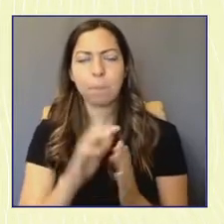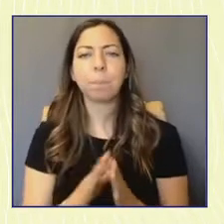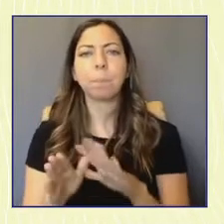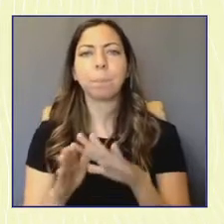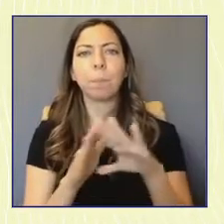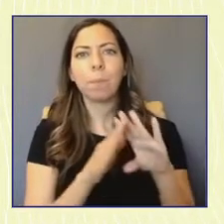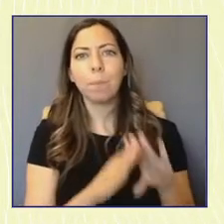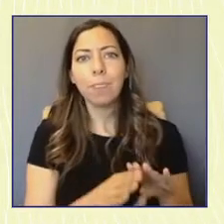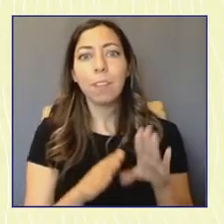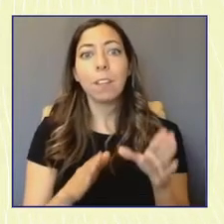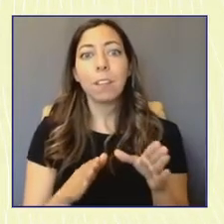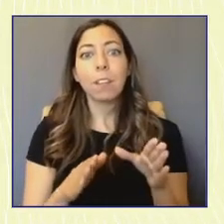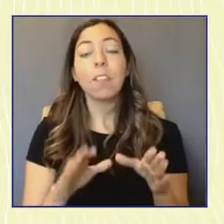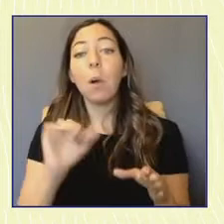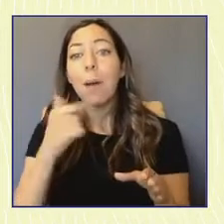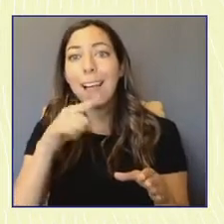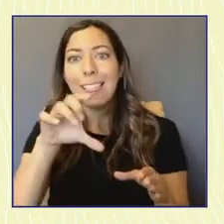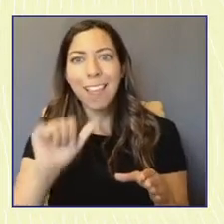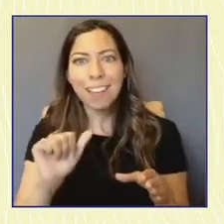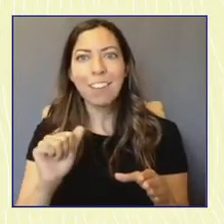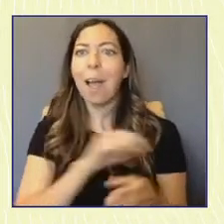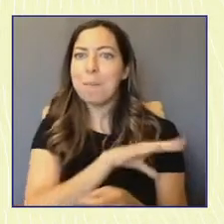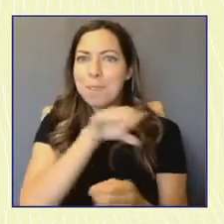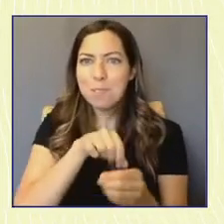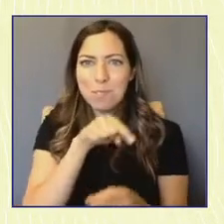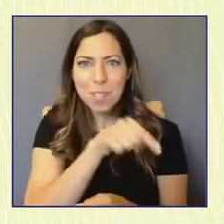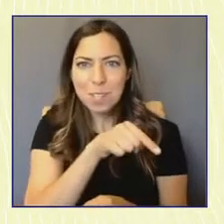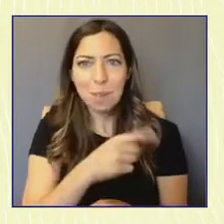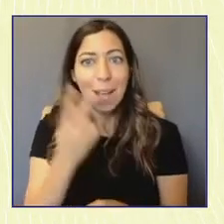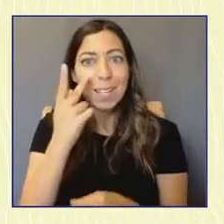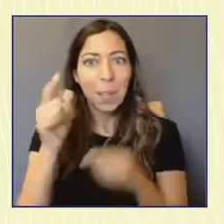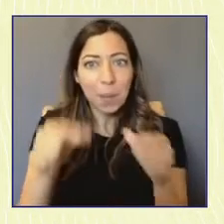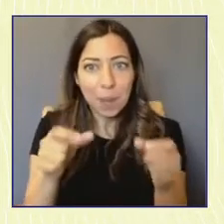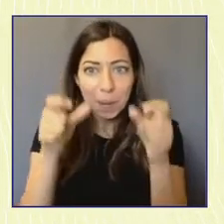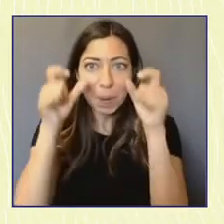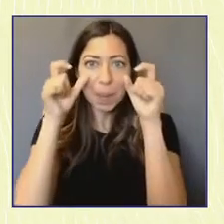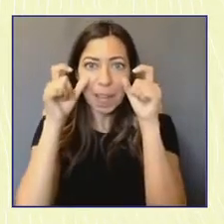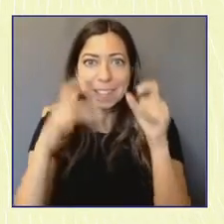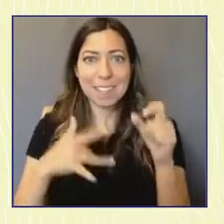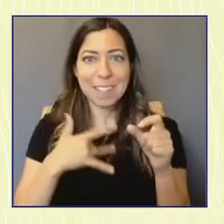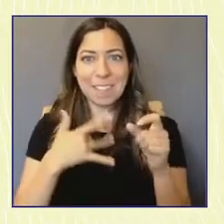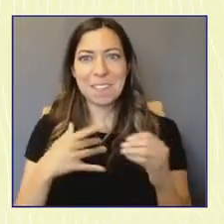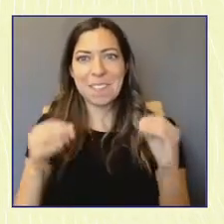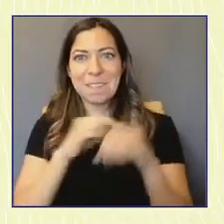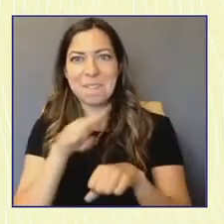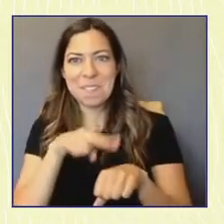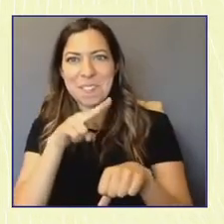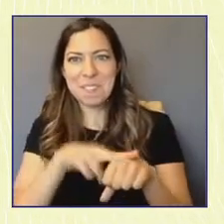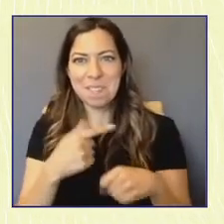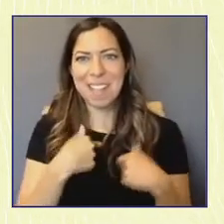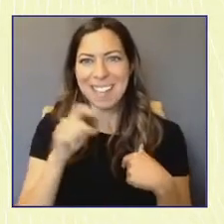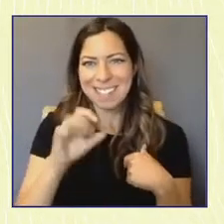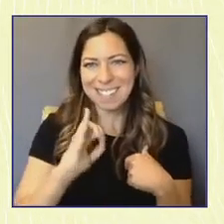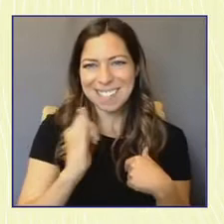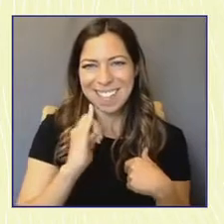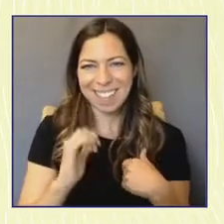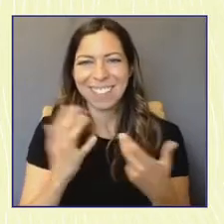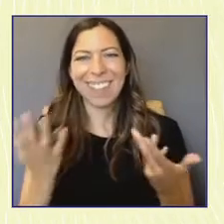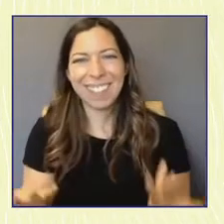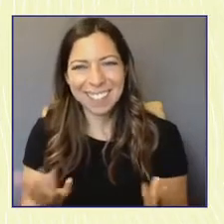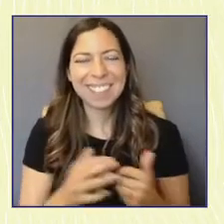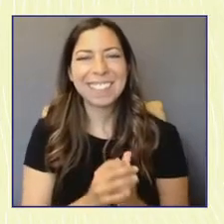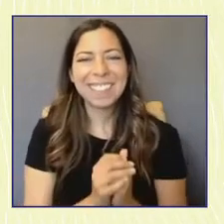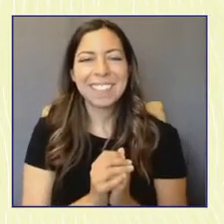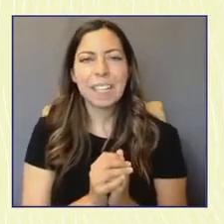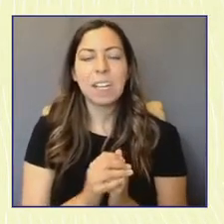include you in that Allegra, even as you reached for your glasses, made me feel more normal for needing to do the same, making sure that there are